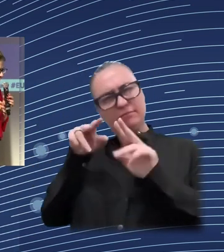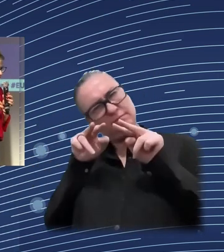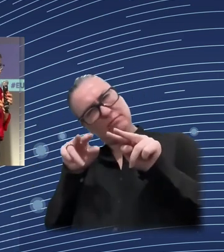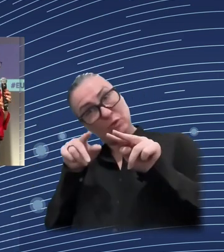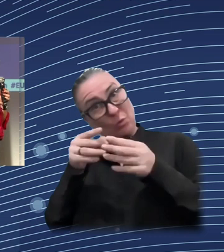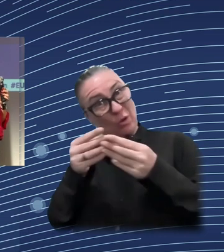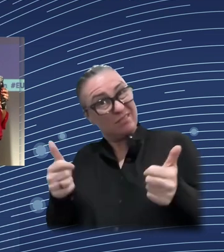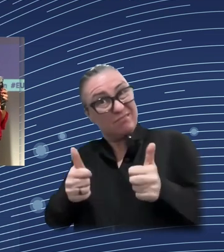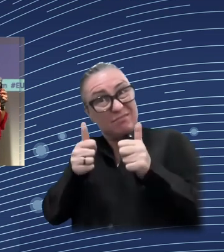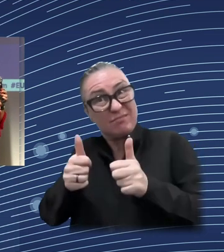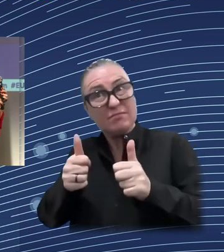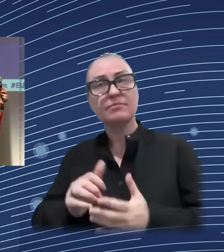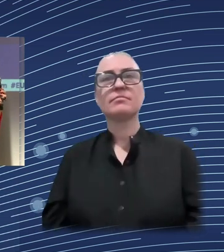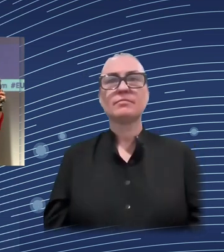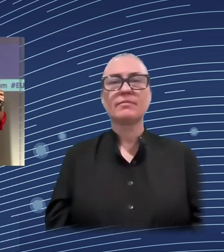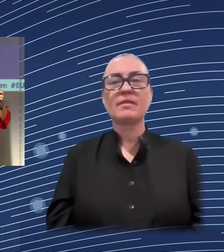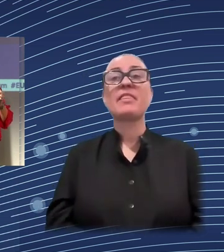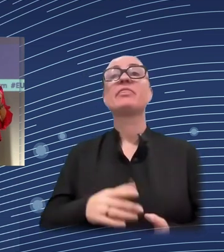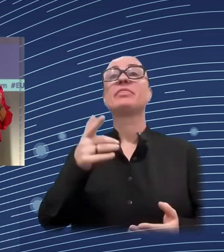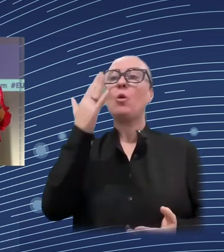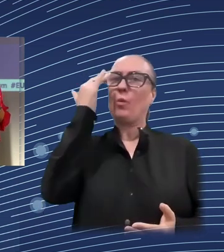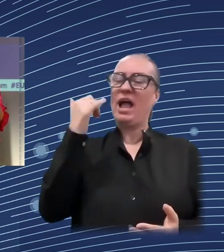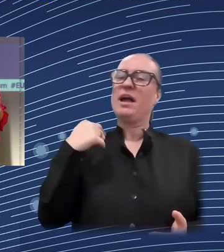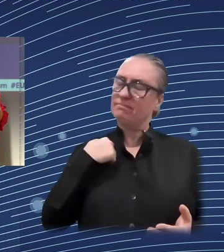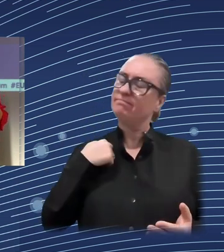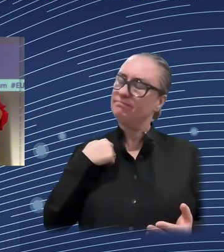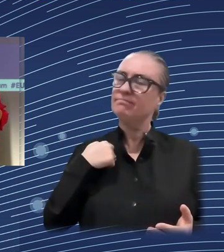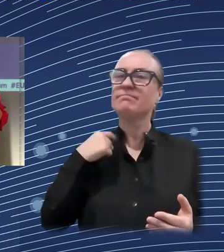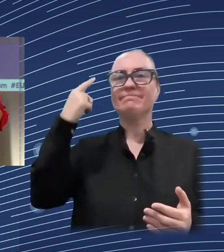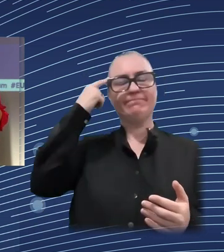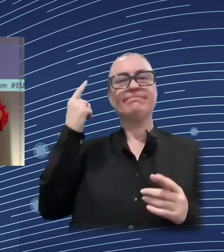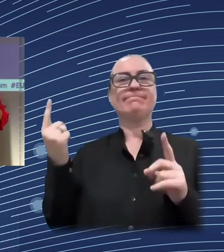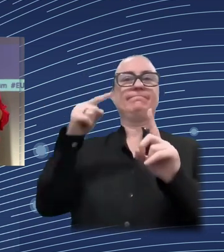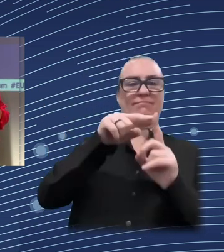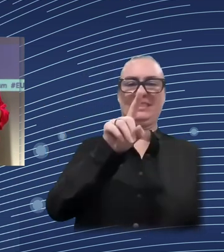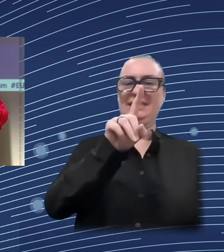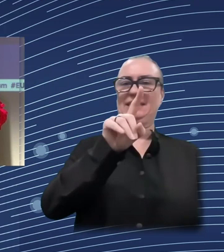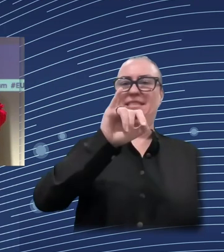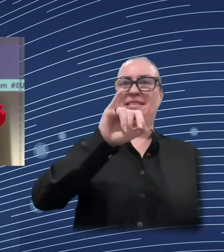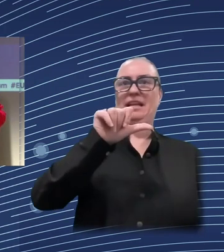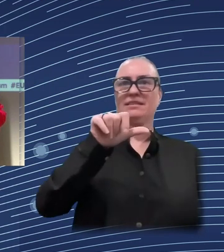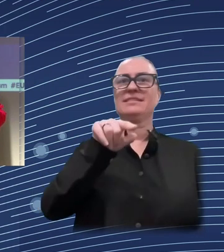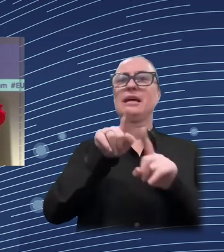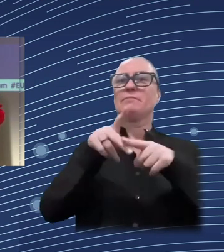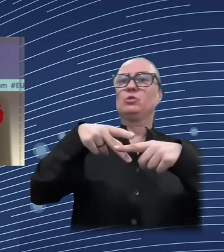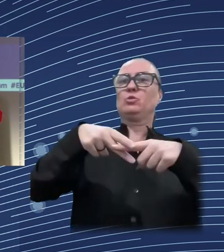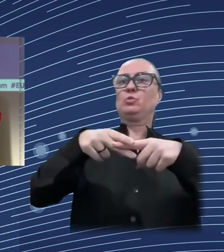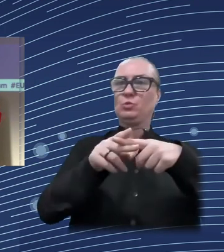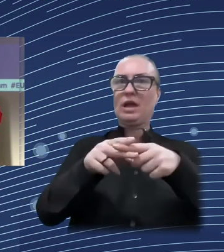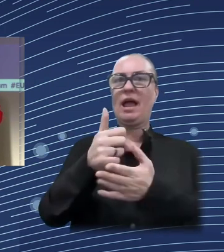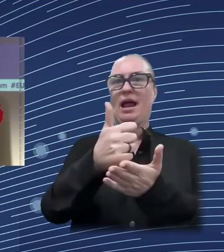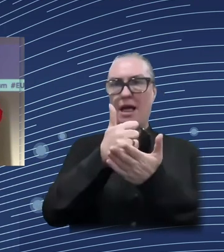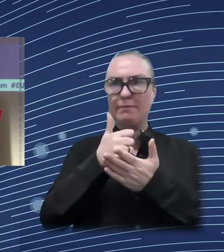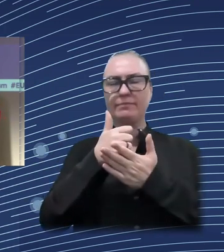First, is that the frequency of shocks, of large shocks, has increased very much in the last